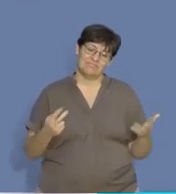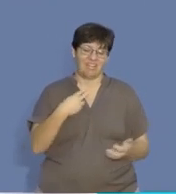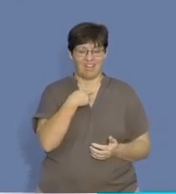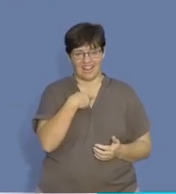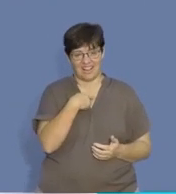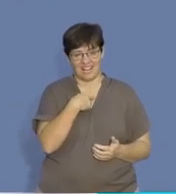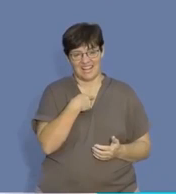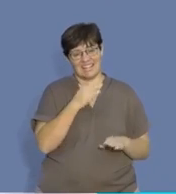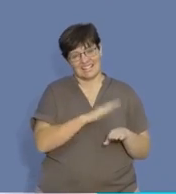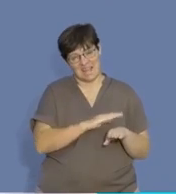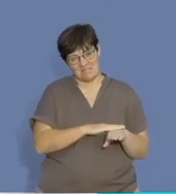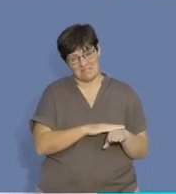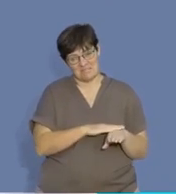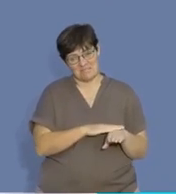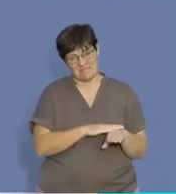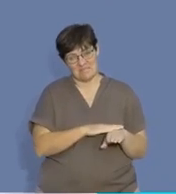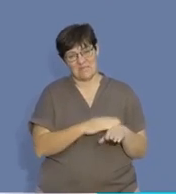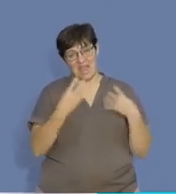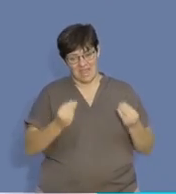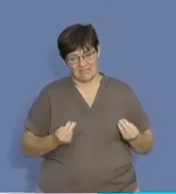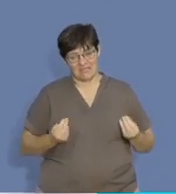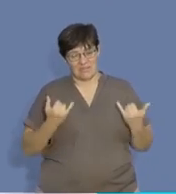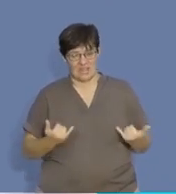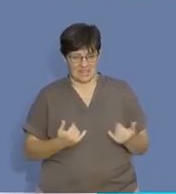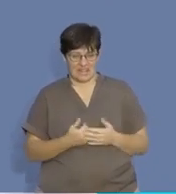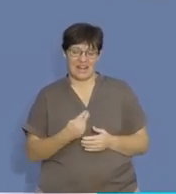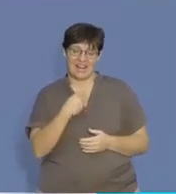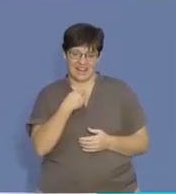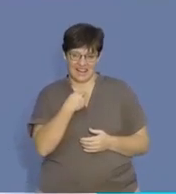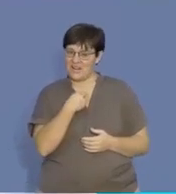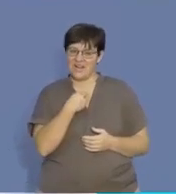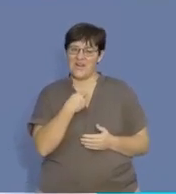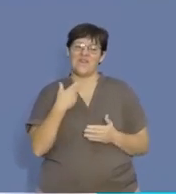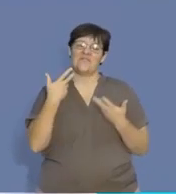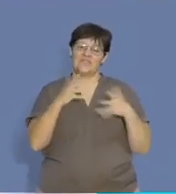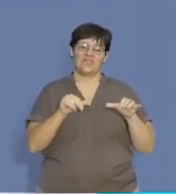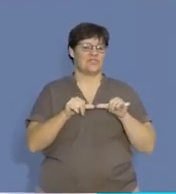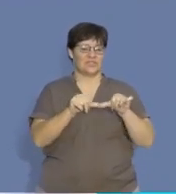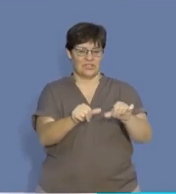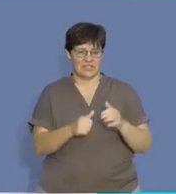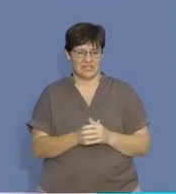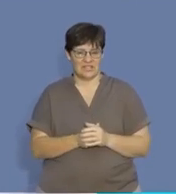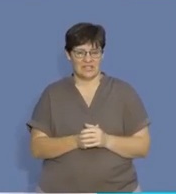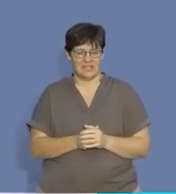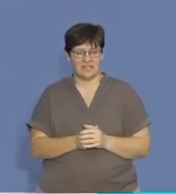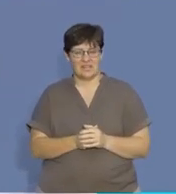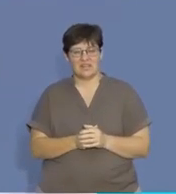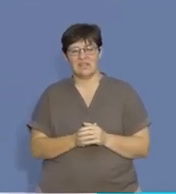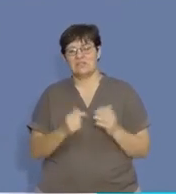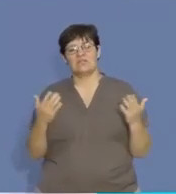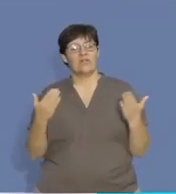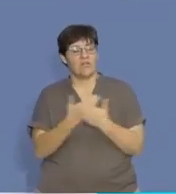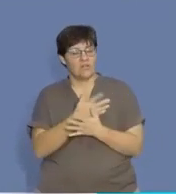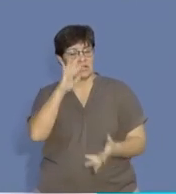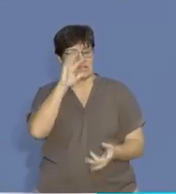guys, I'm afraid that's all time or that's the amount of time that we had. Unfortunately, we cannot continue, but